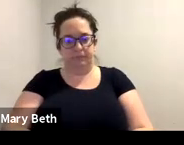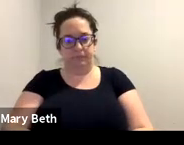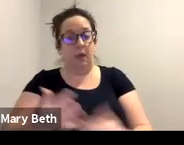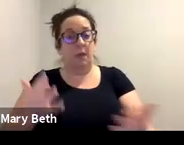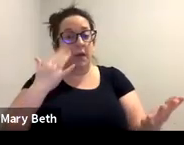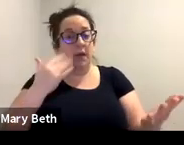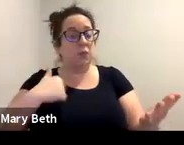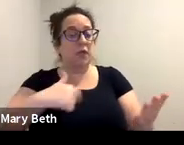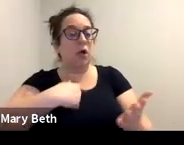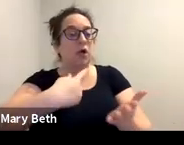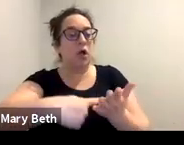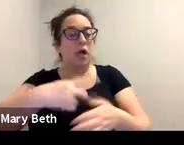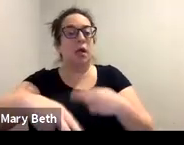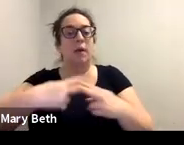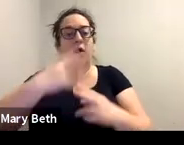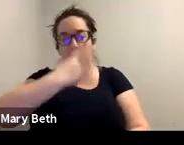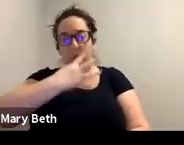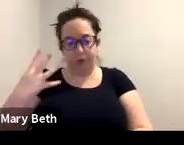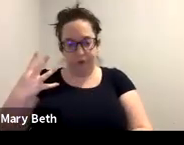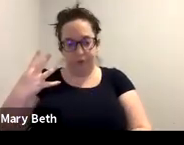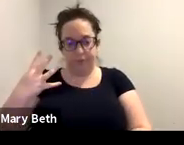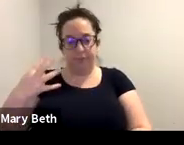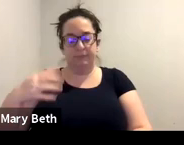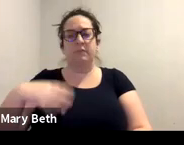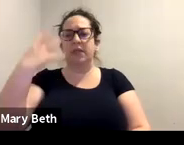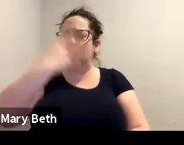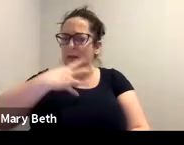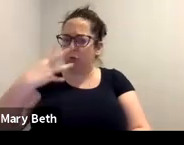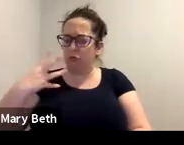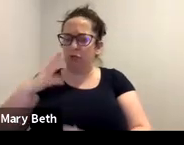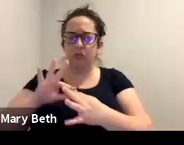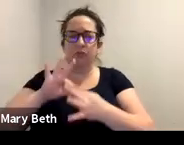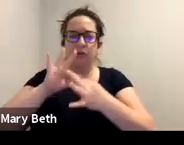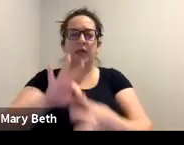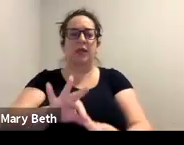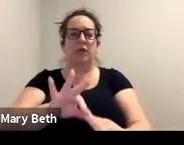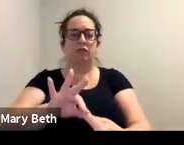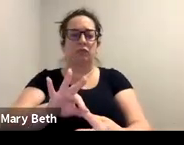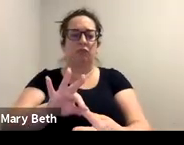uh, I brought up immigration also moving on to immigration related to, um,